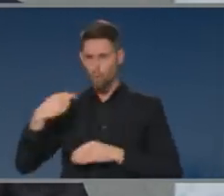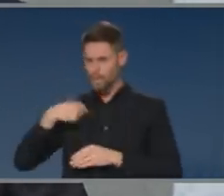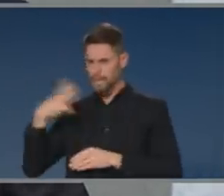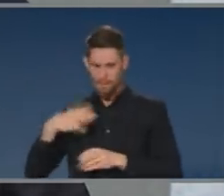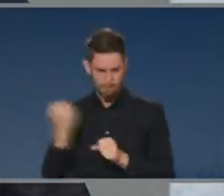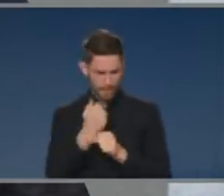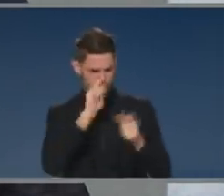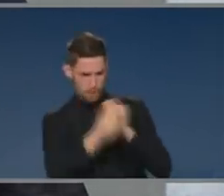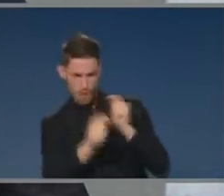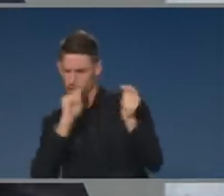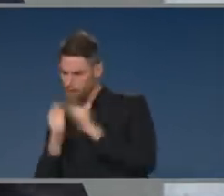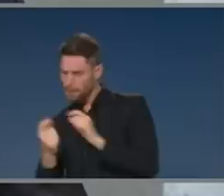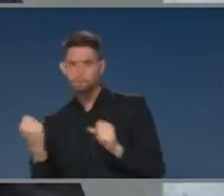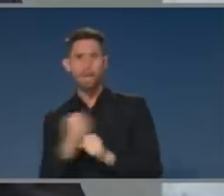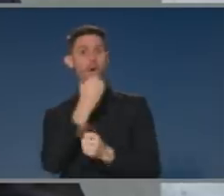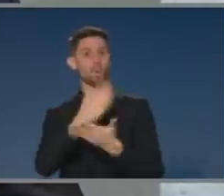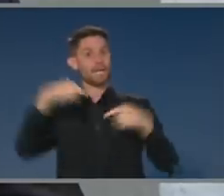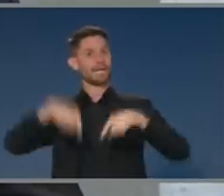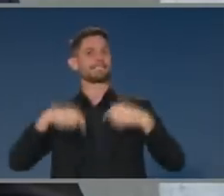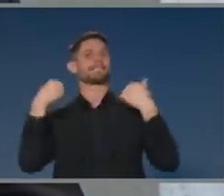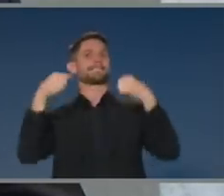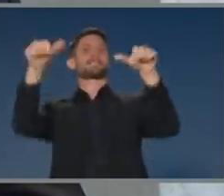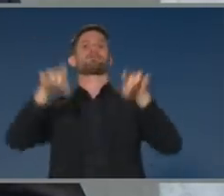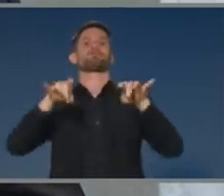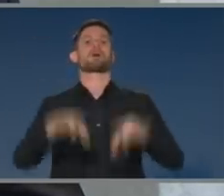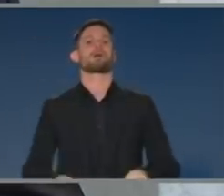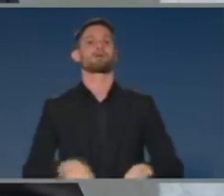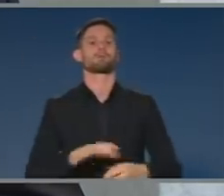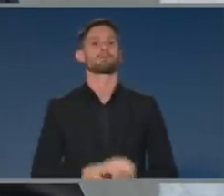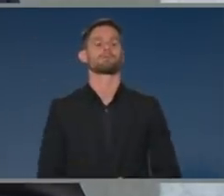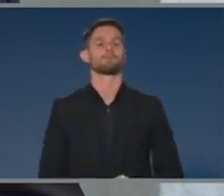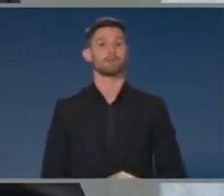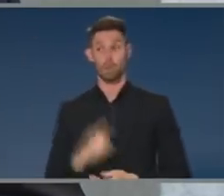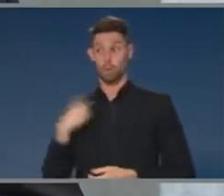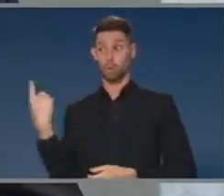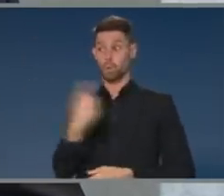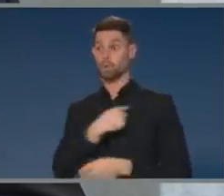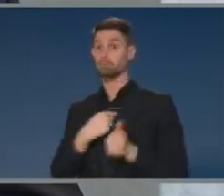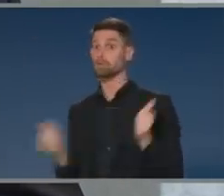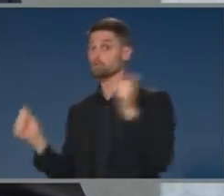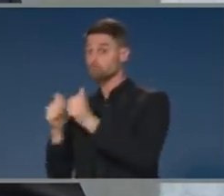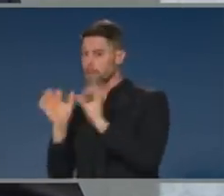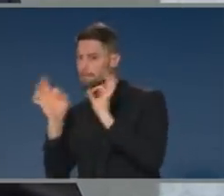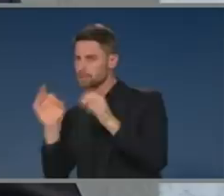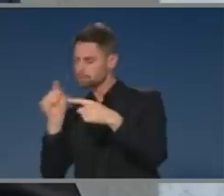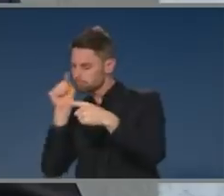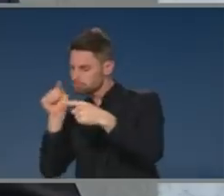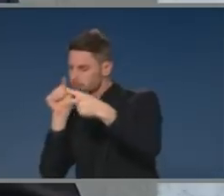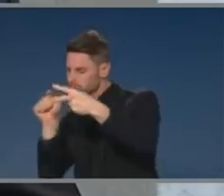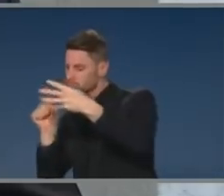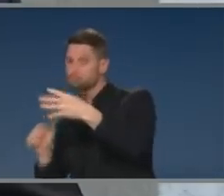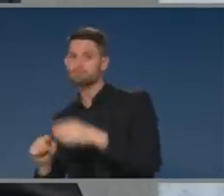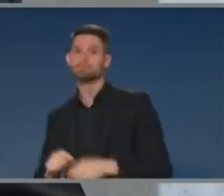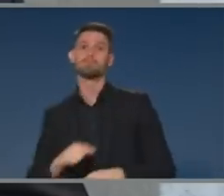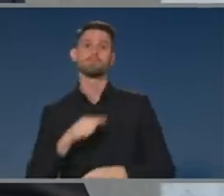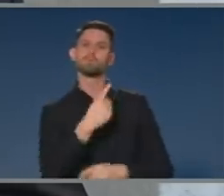again. Today, also, the National Cabinet agreed some important measures, and Professor Murphy will go through those